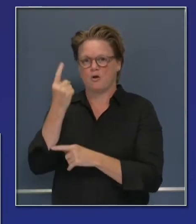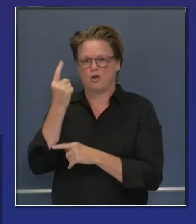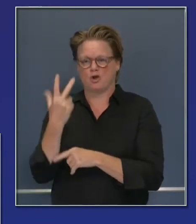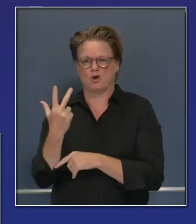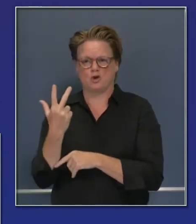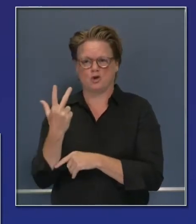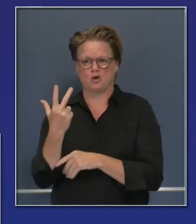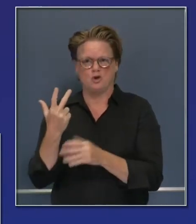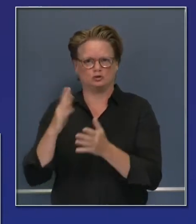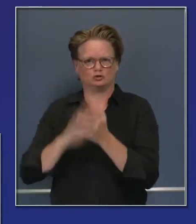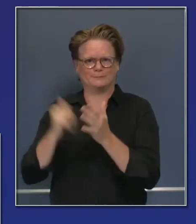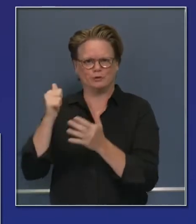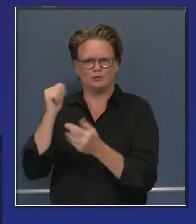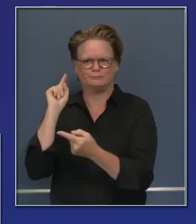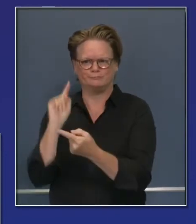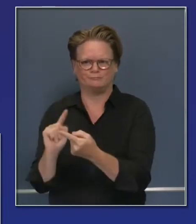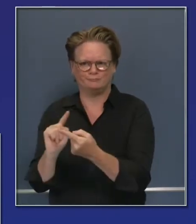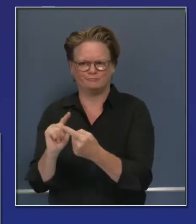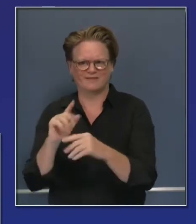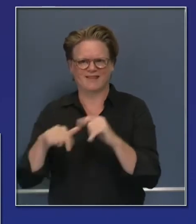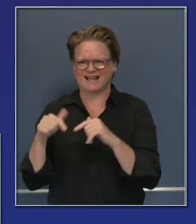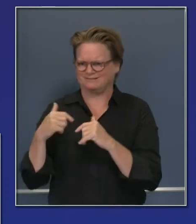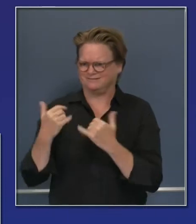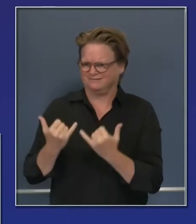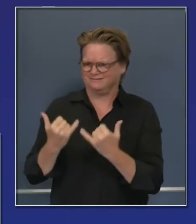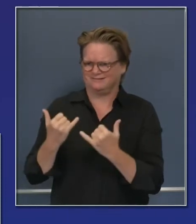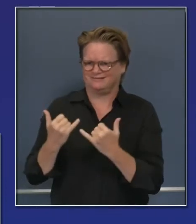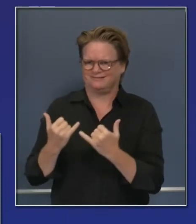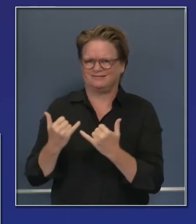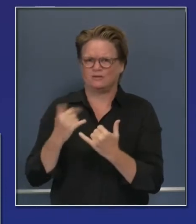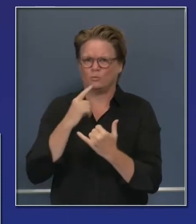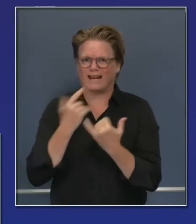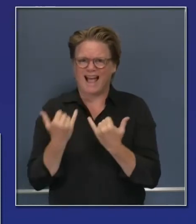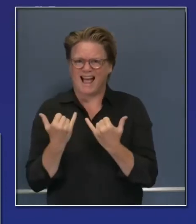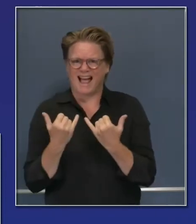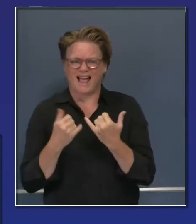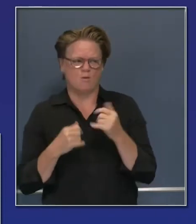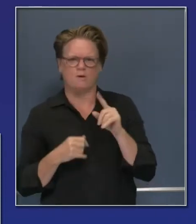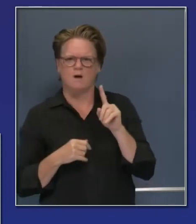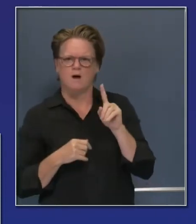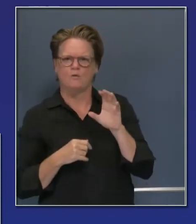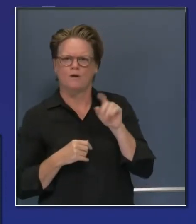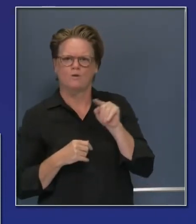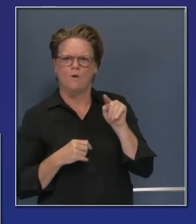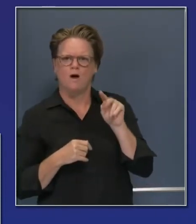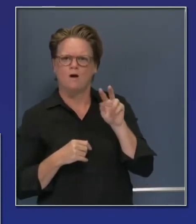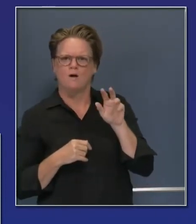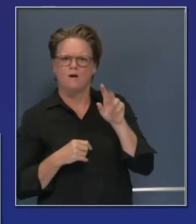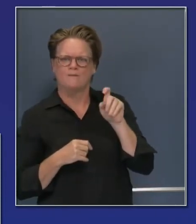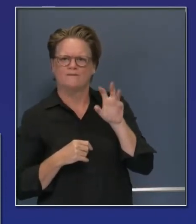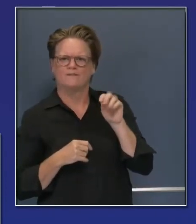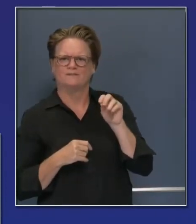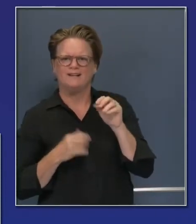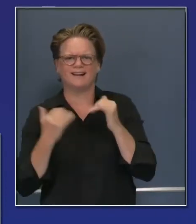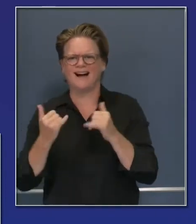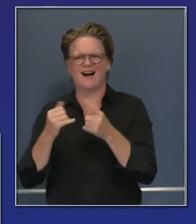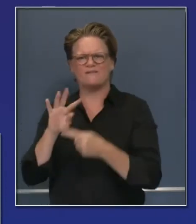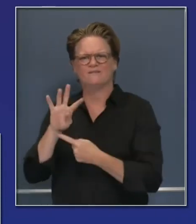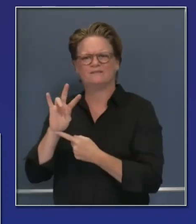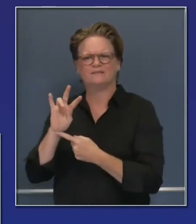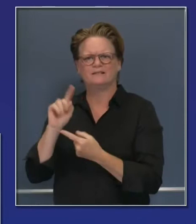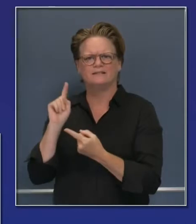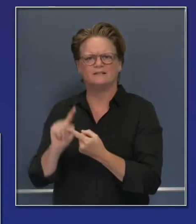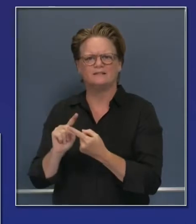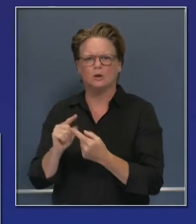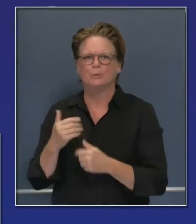cost on the lower end of the average, current cost per test, one-third. If we get our tests up to $100,000, that price drops